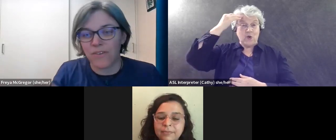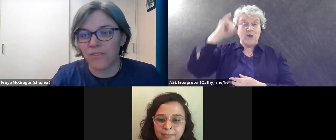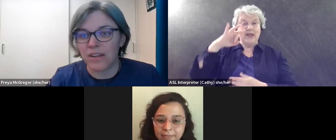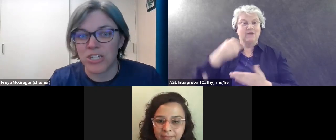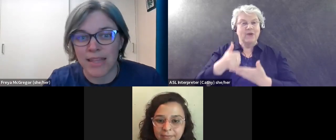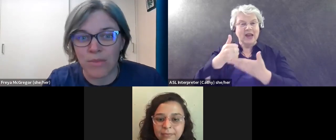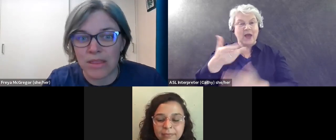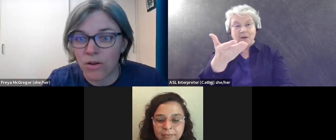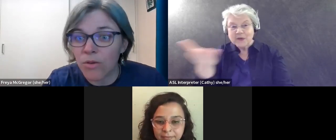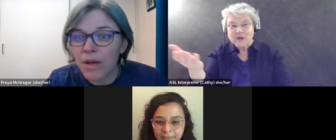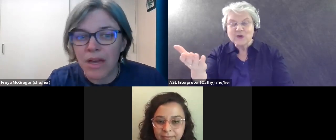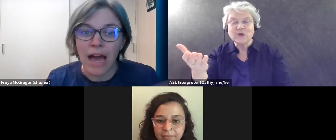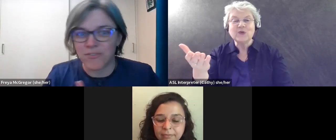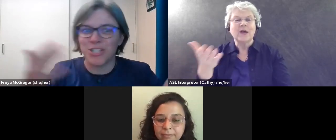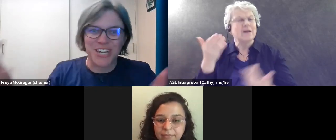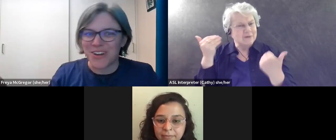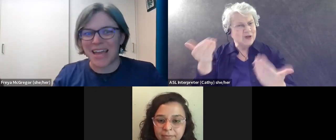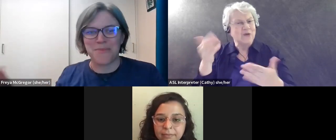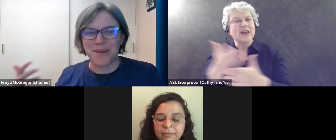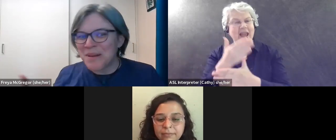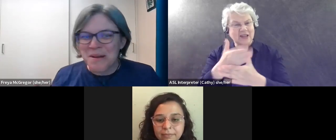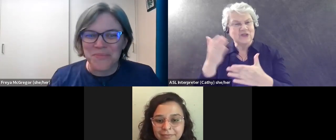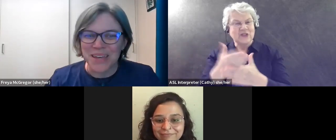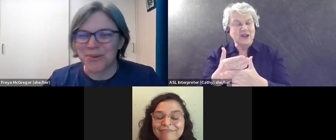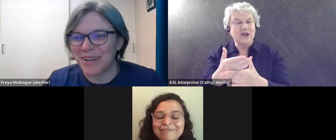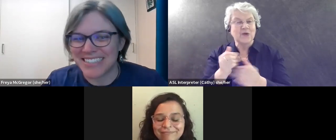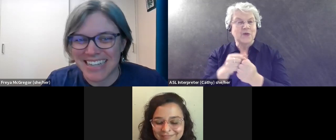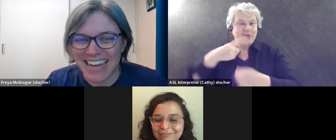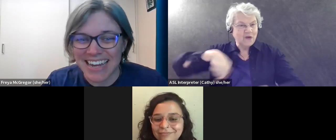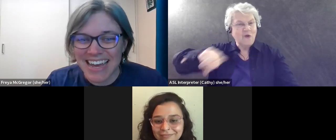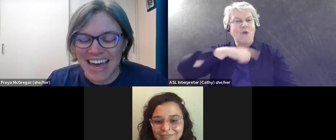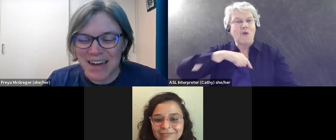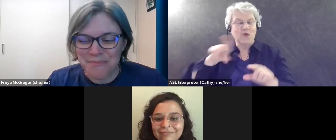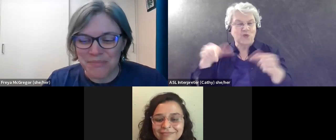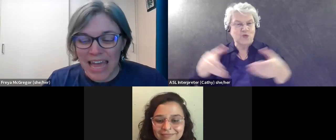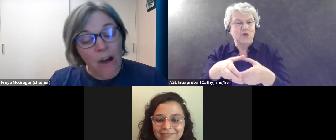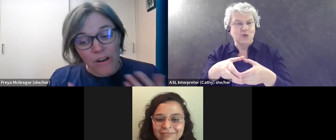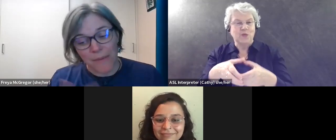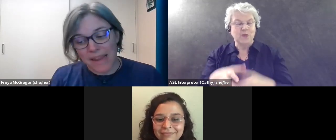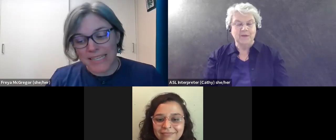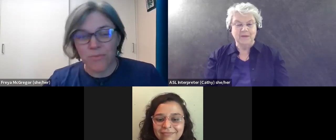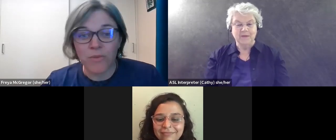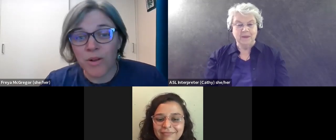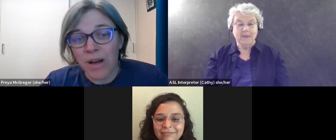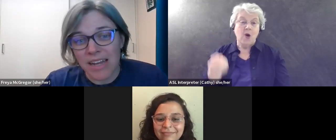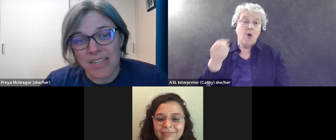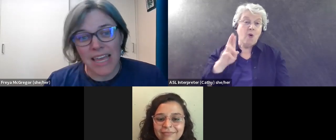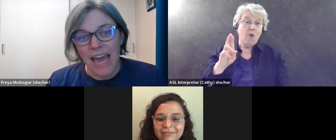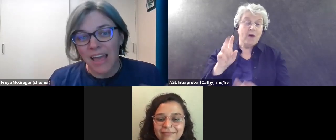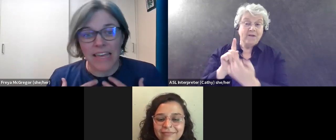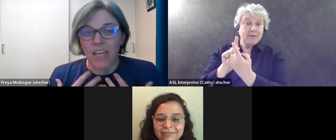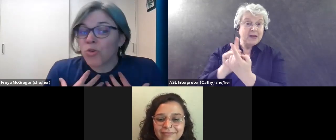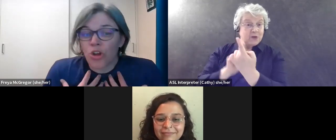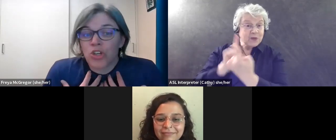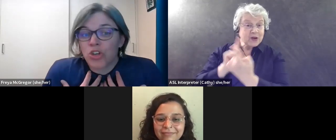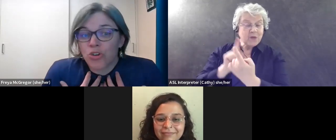please, you know, feel free to share them with the group after you share your name and pronouns and that. Um, or if I'm meeting someone one-on-one, I just